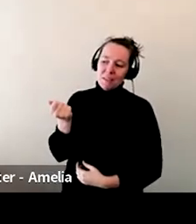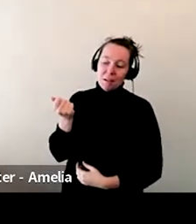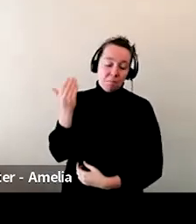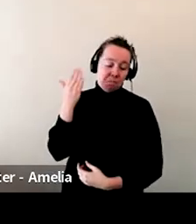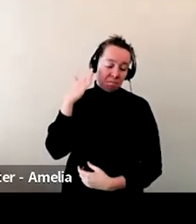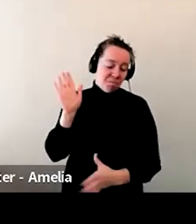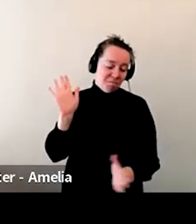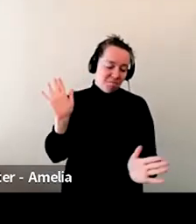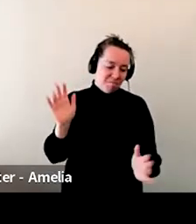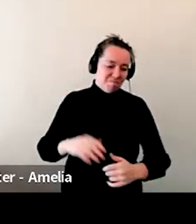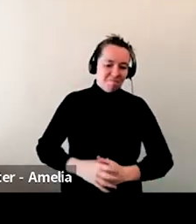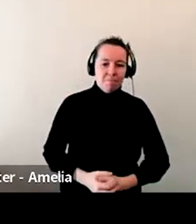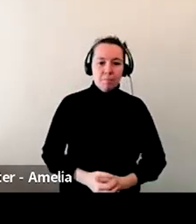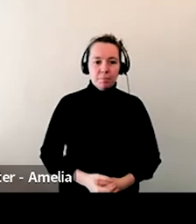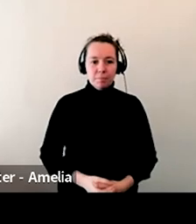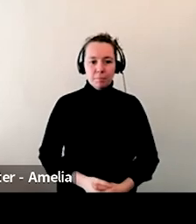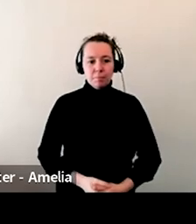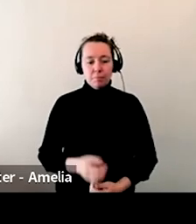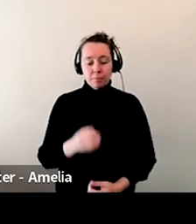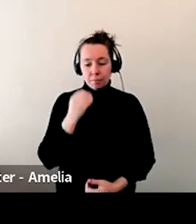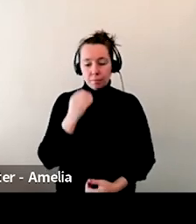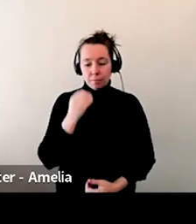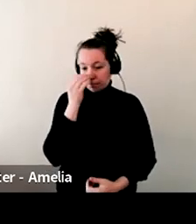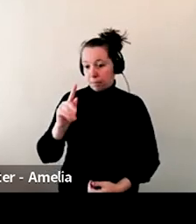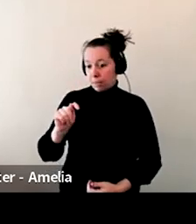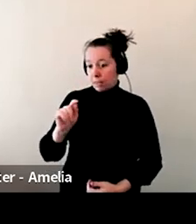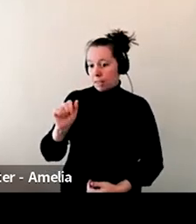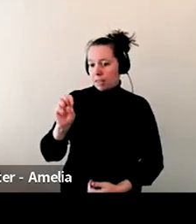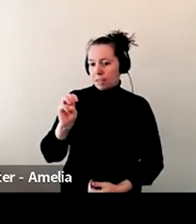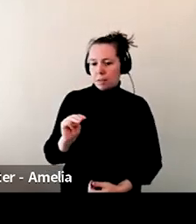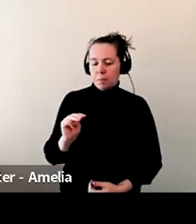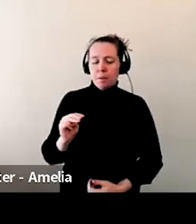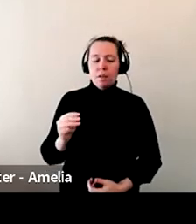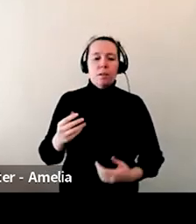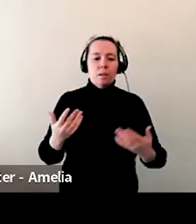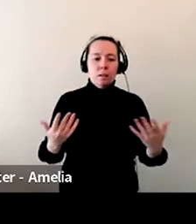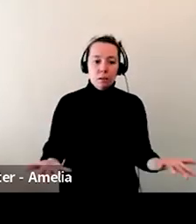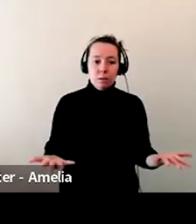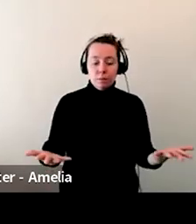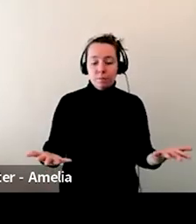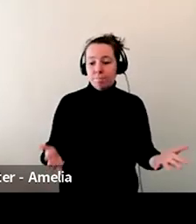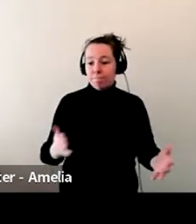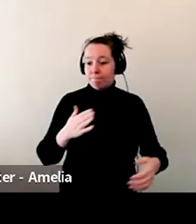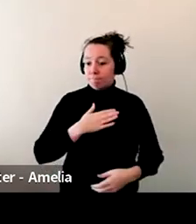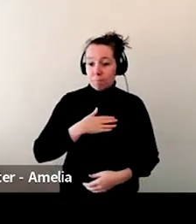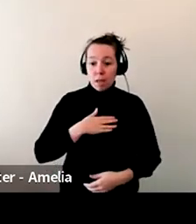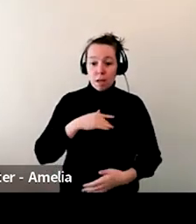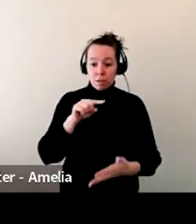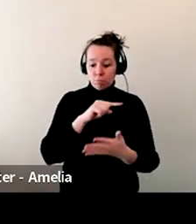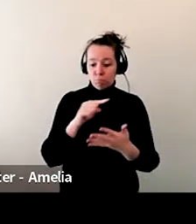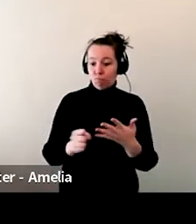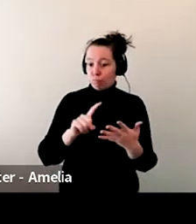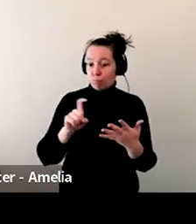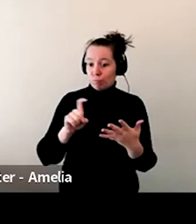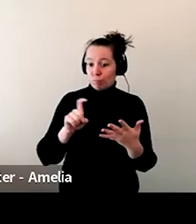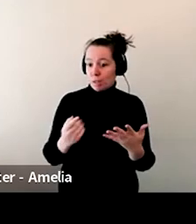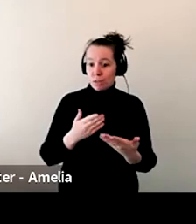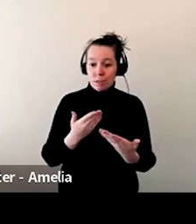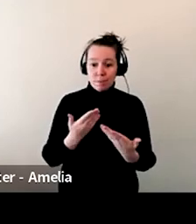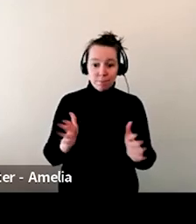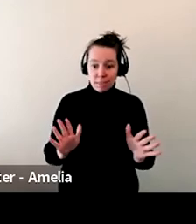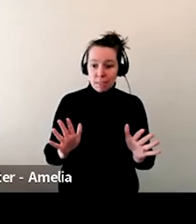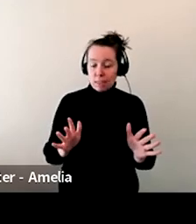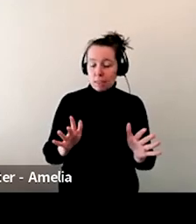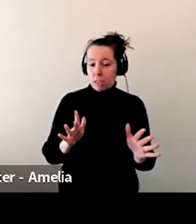Well, uh, this has been an incredible conversation that that's the end of my, uh, questions that I have for you, but,